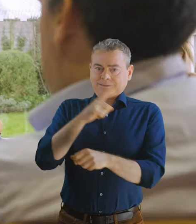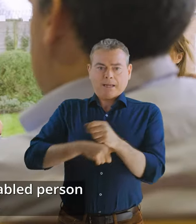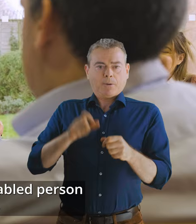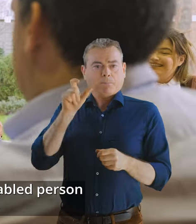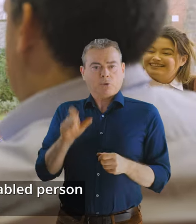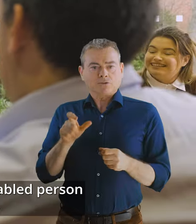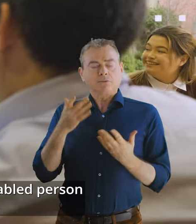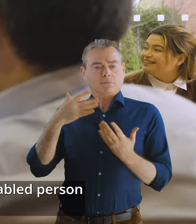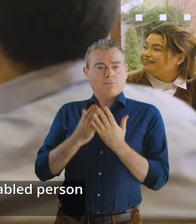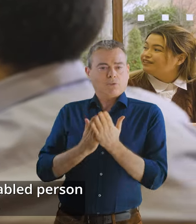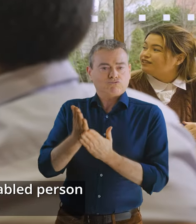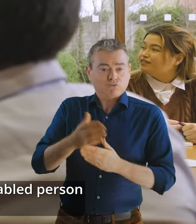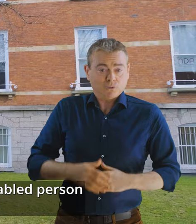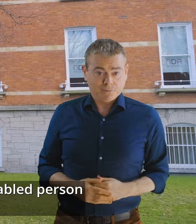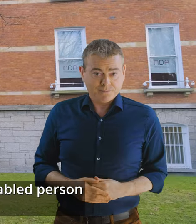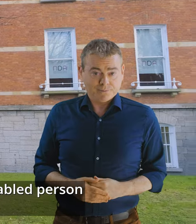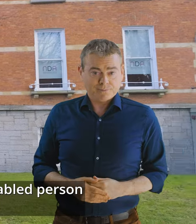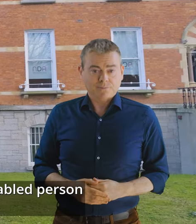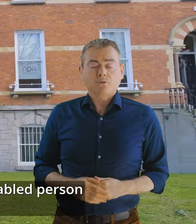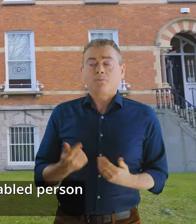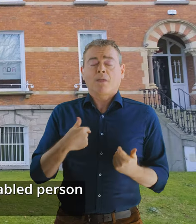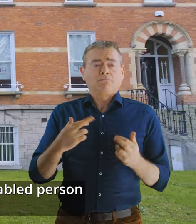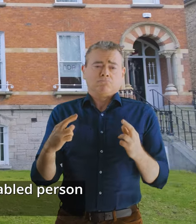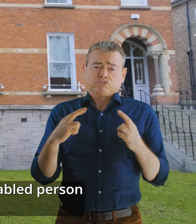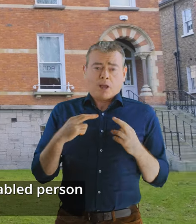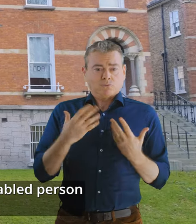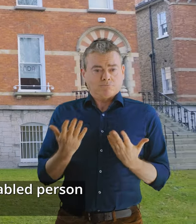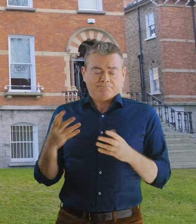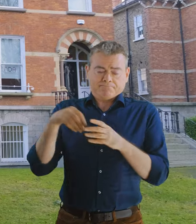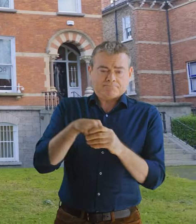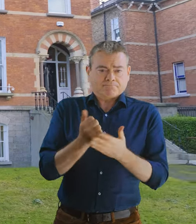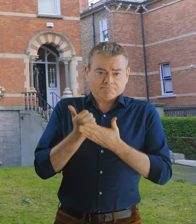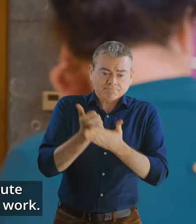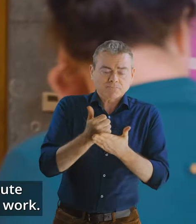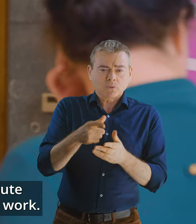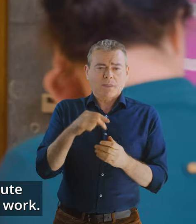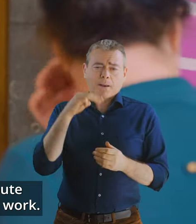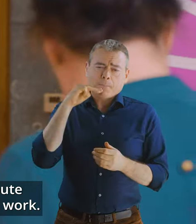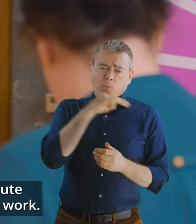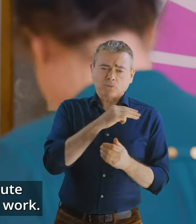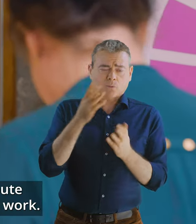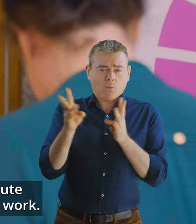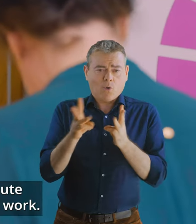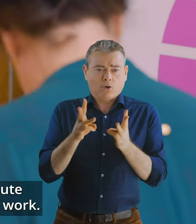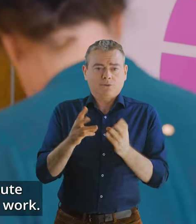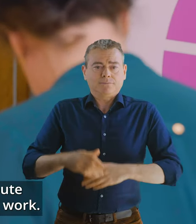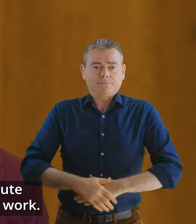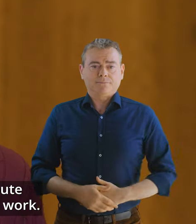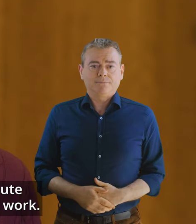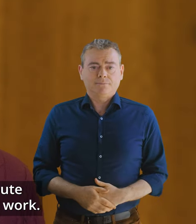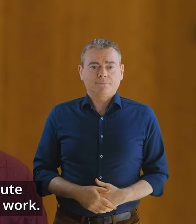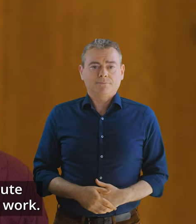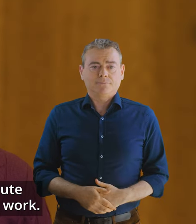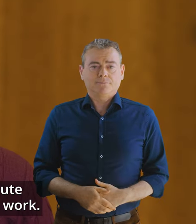so that the perspective of the disabled person is always considered and I'm proud to contribute to such